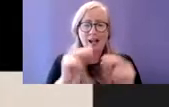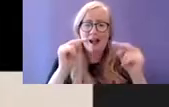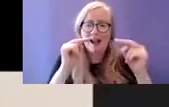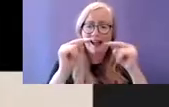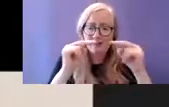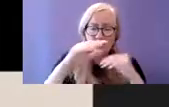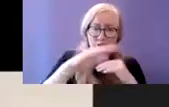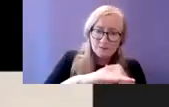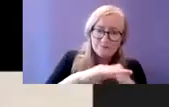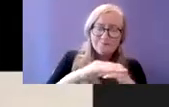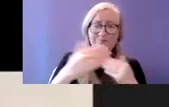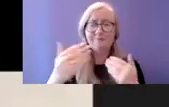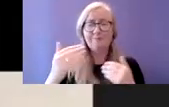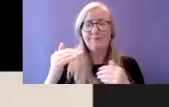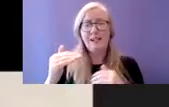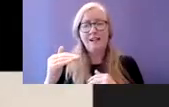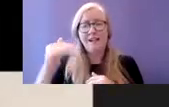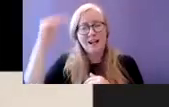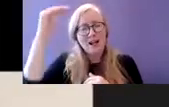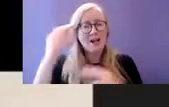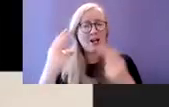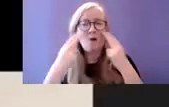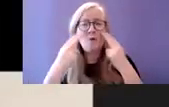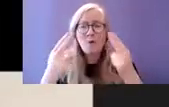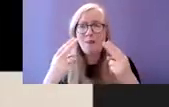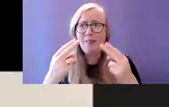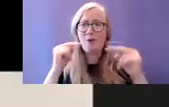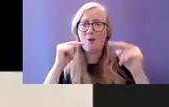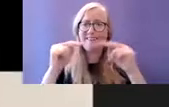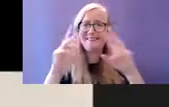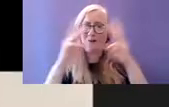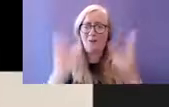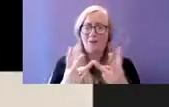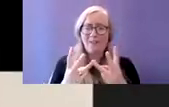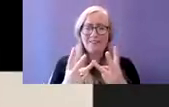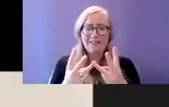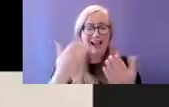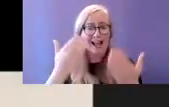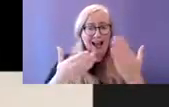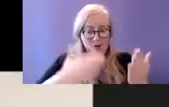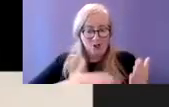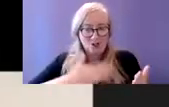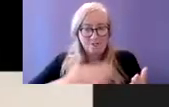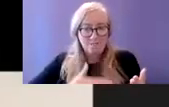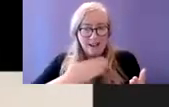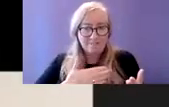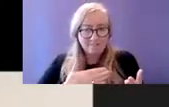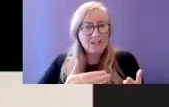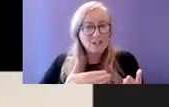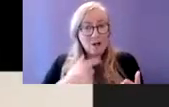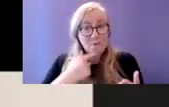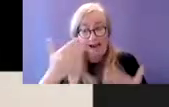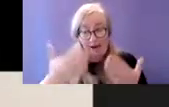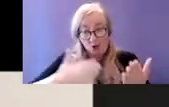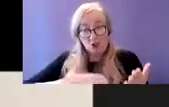-autistic world and to survive is a great achievement in itself not just for me but all those